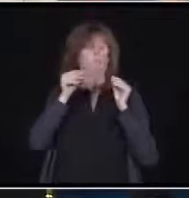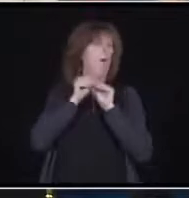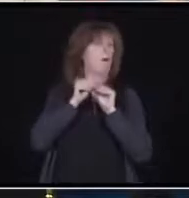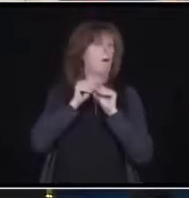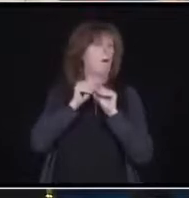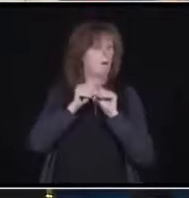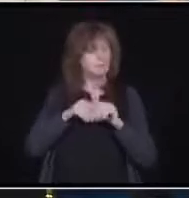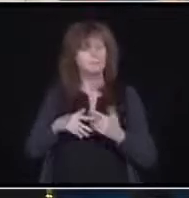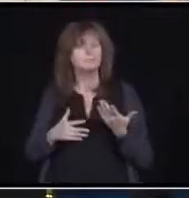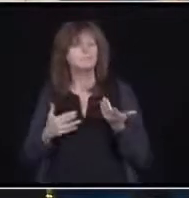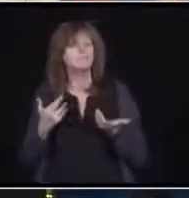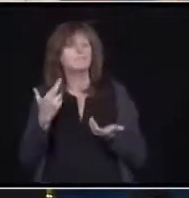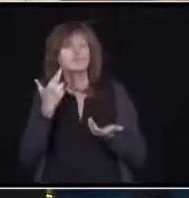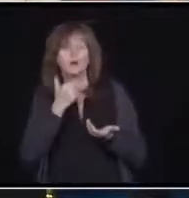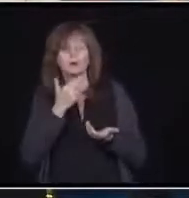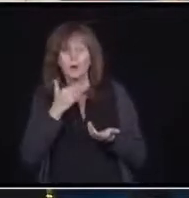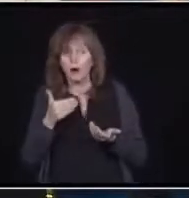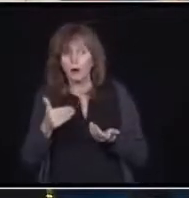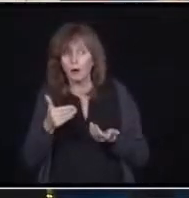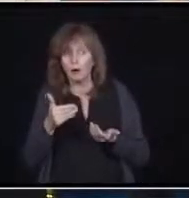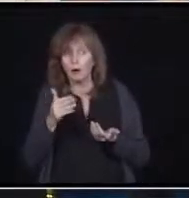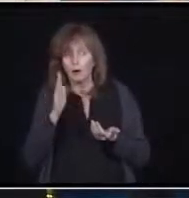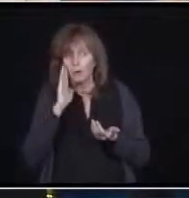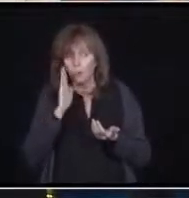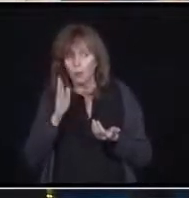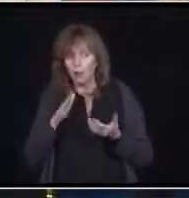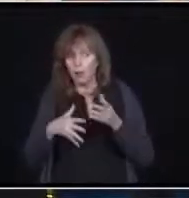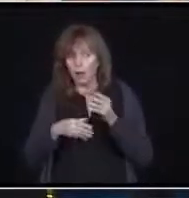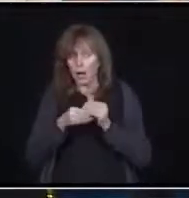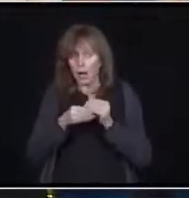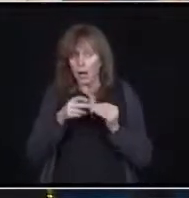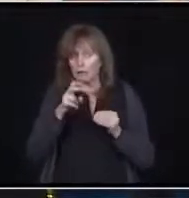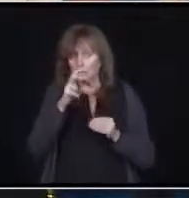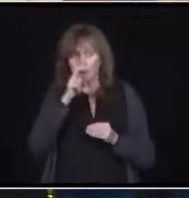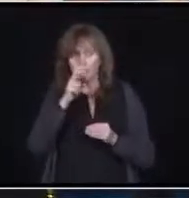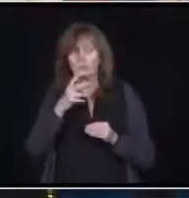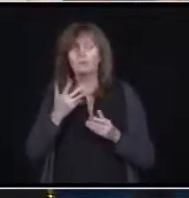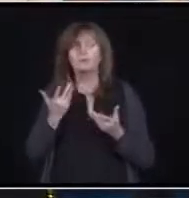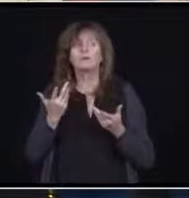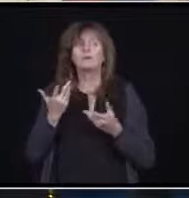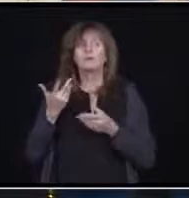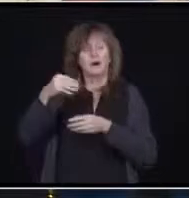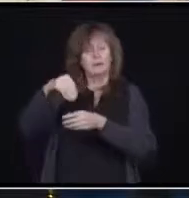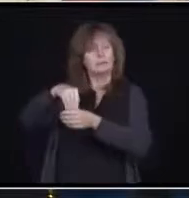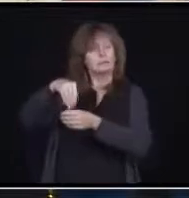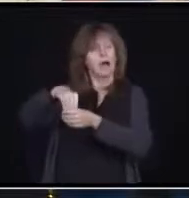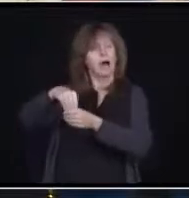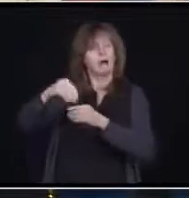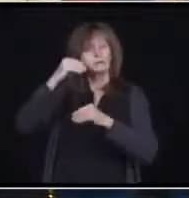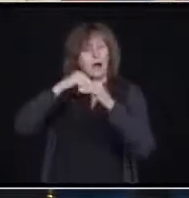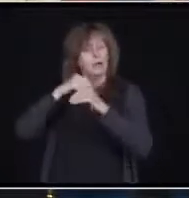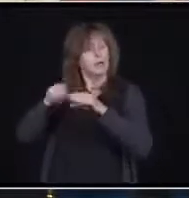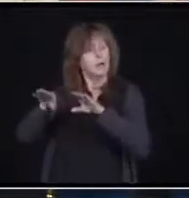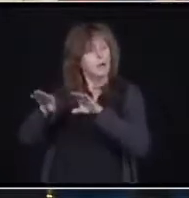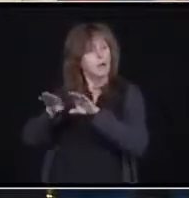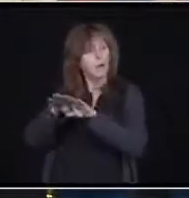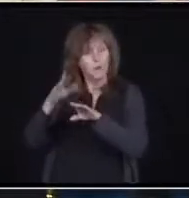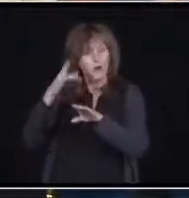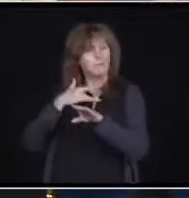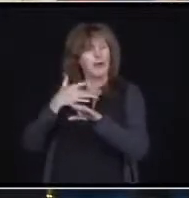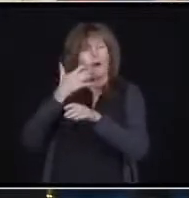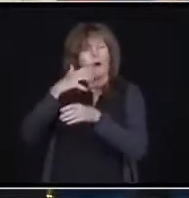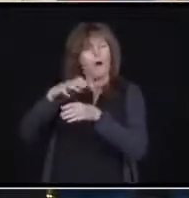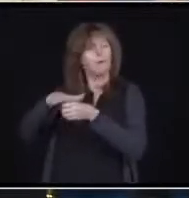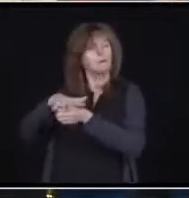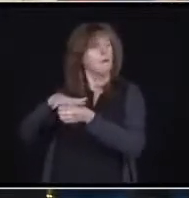in the near future. Are you planning on closing indoor dining in restaurants in certain hotspot areas or what other additional